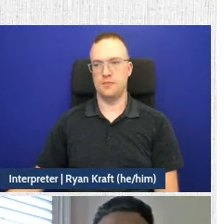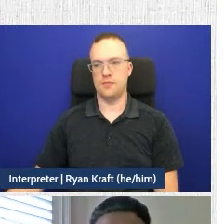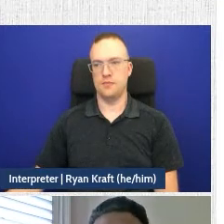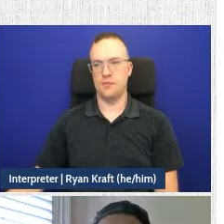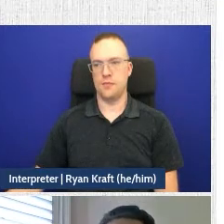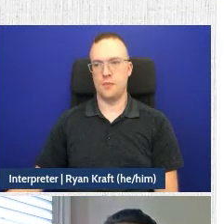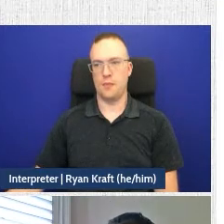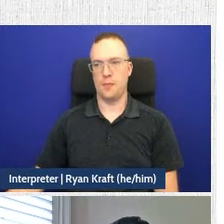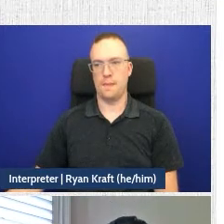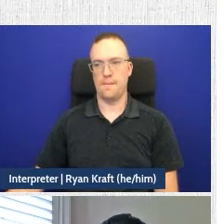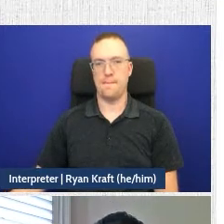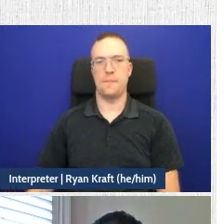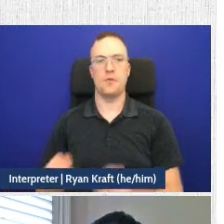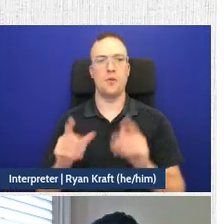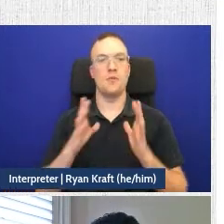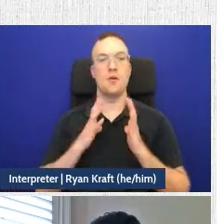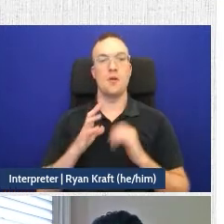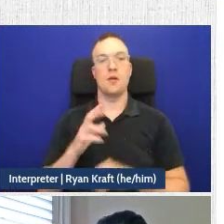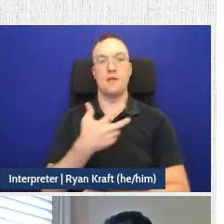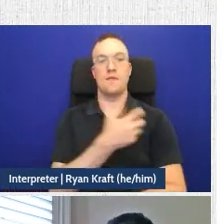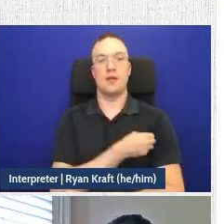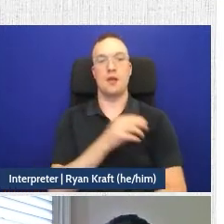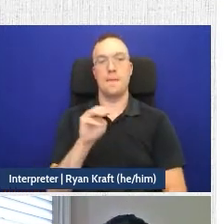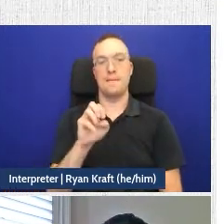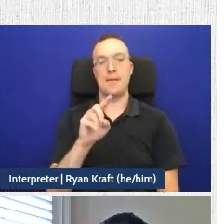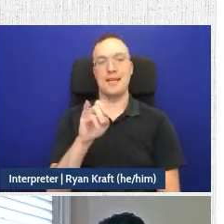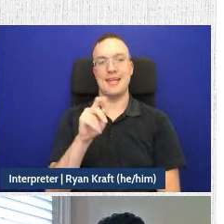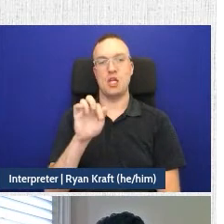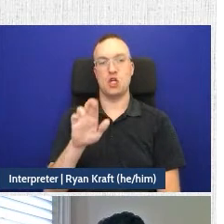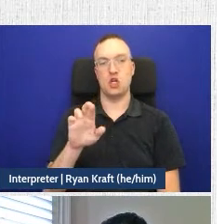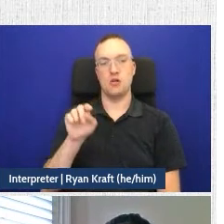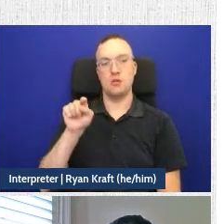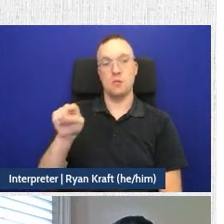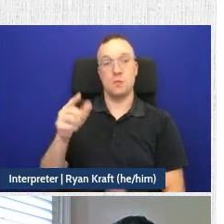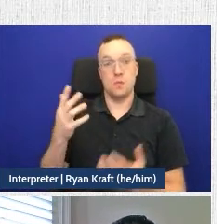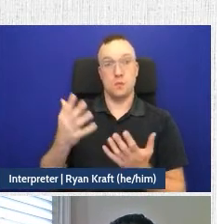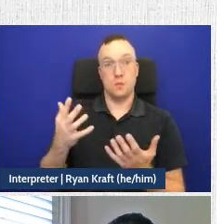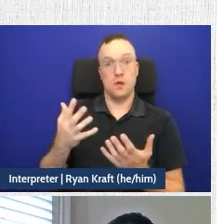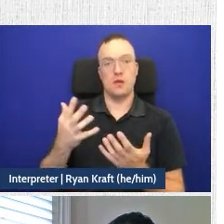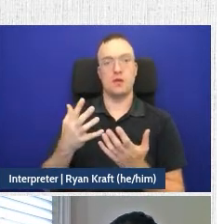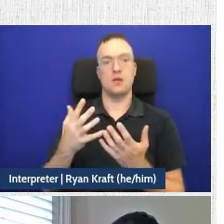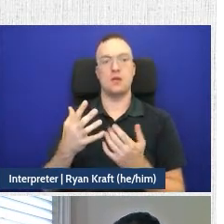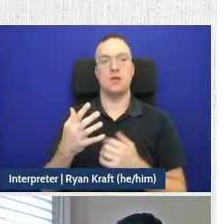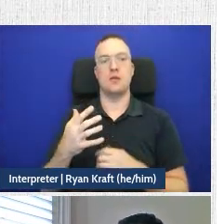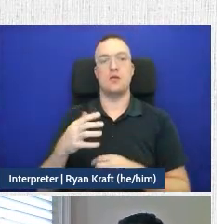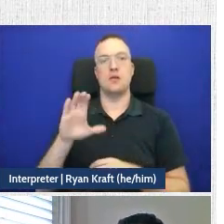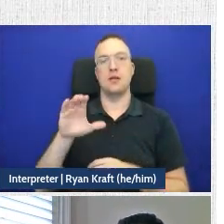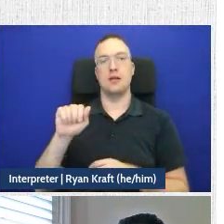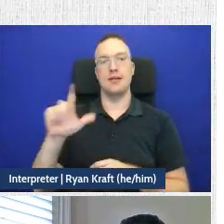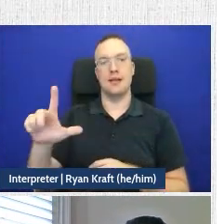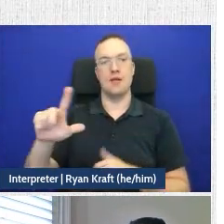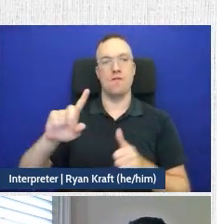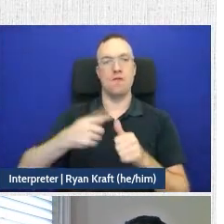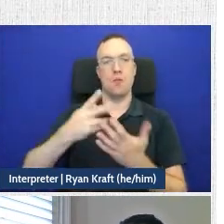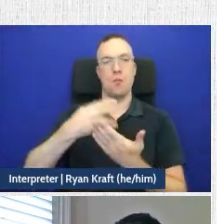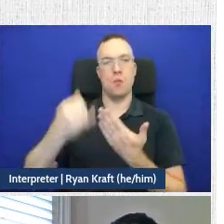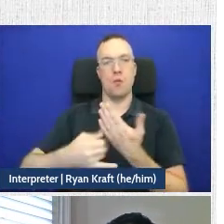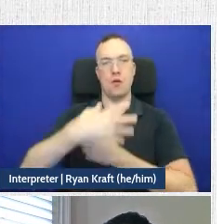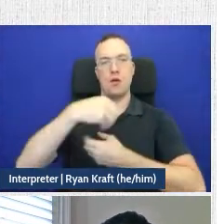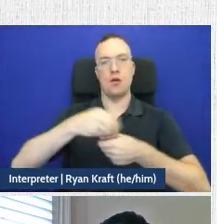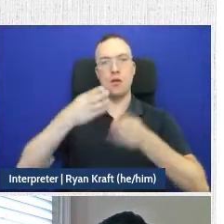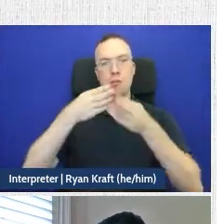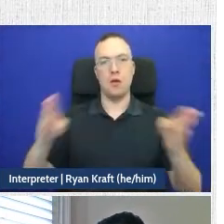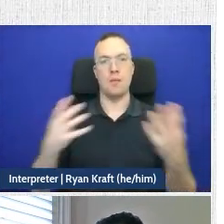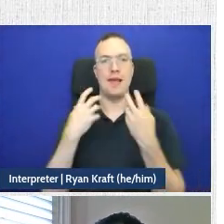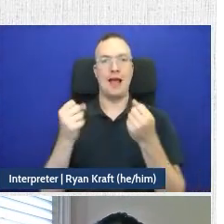Okay. So the vaccine mediator, the vaccine mediator is the conflict analytics labs first project in the public health